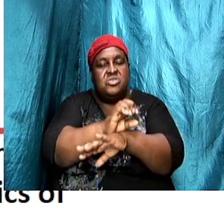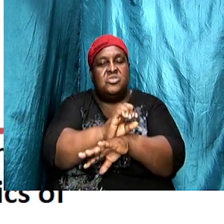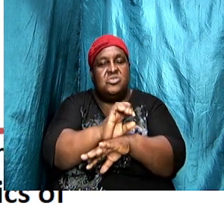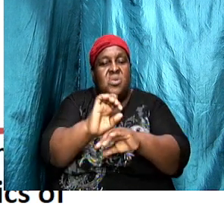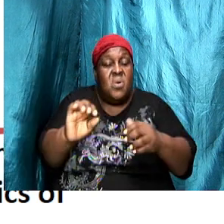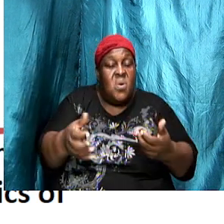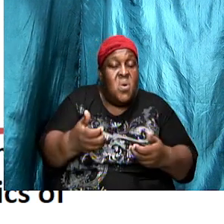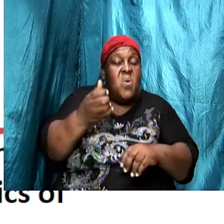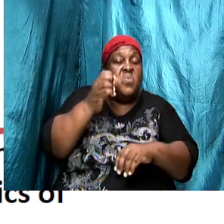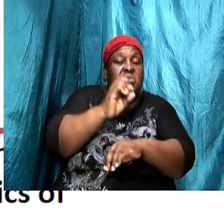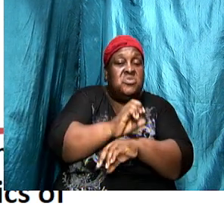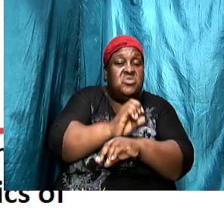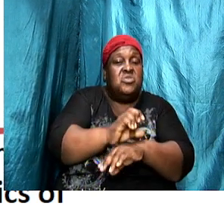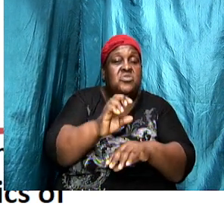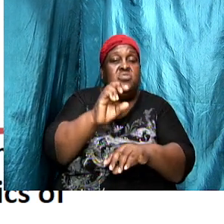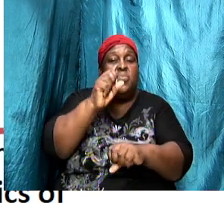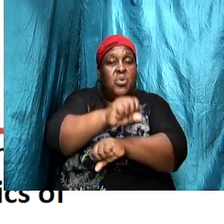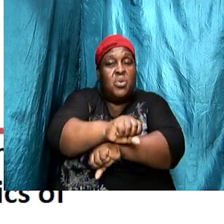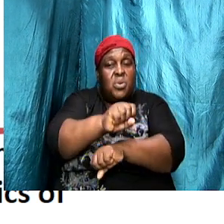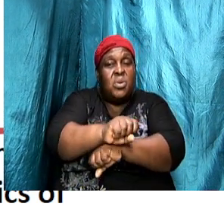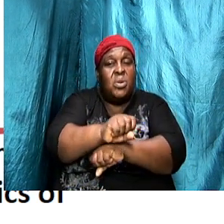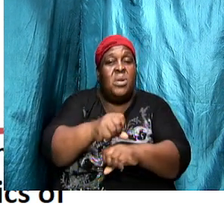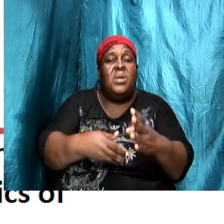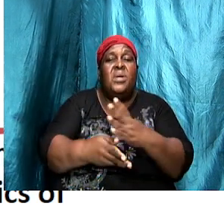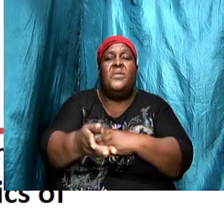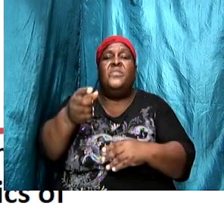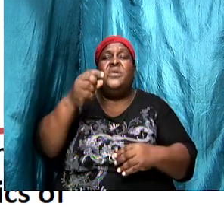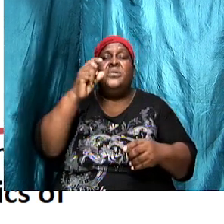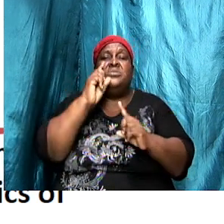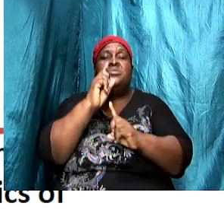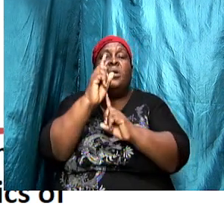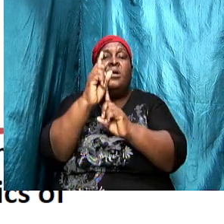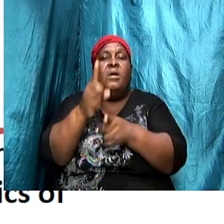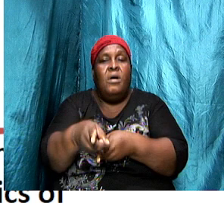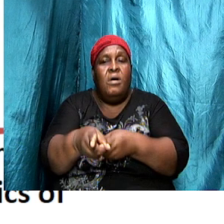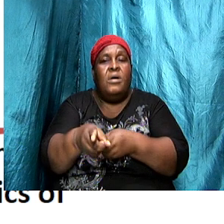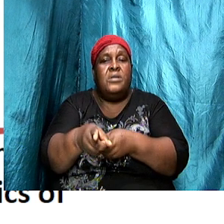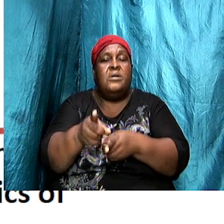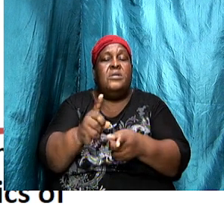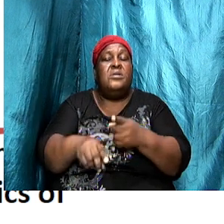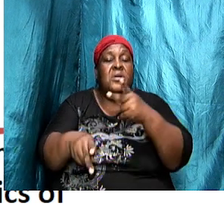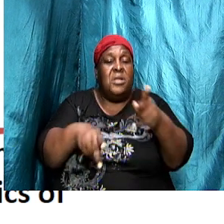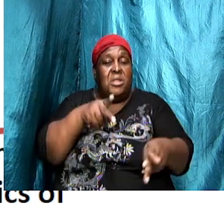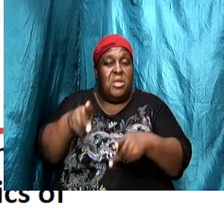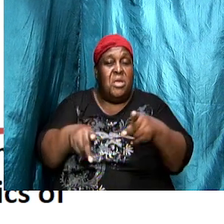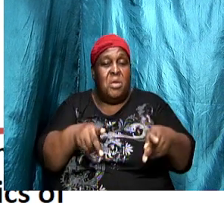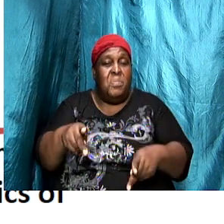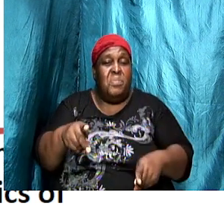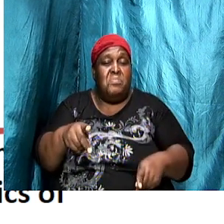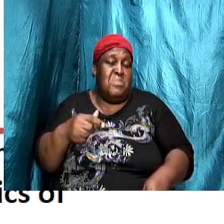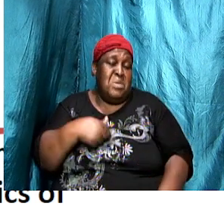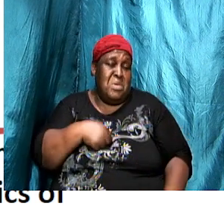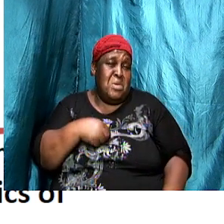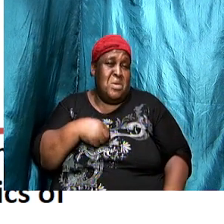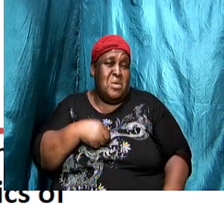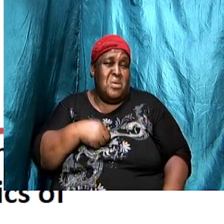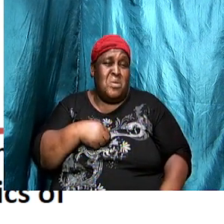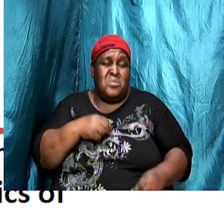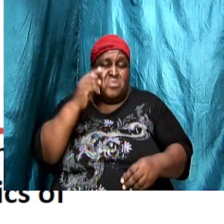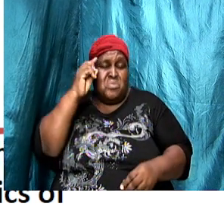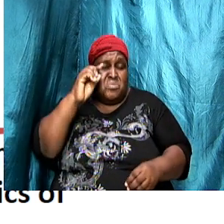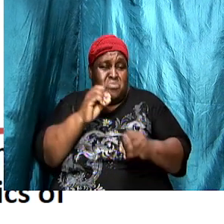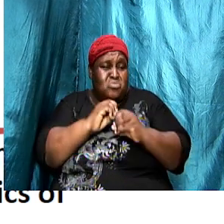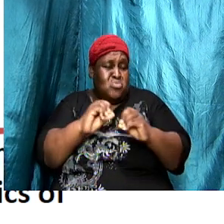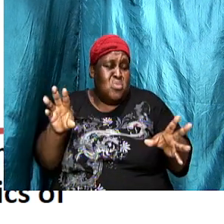in how the church function there is order to the folks that say I don't need to hear from a pastor or